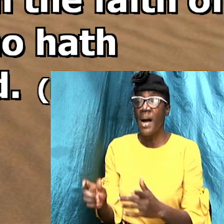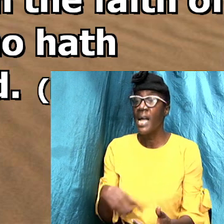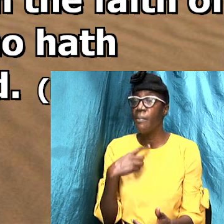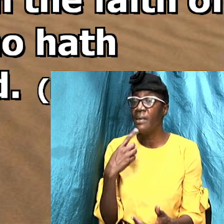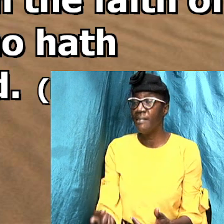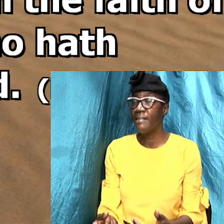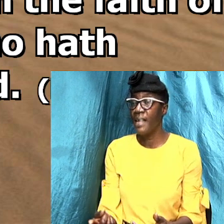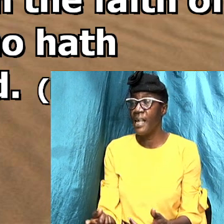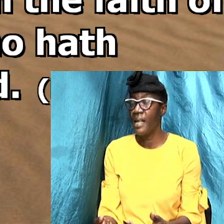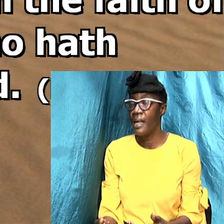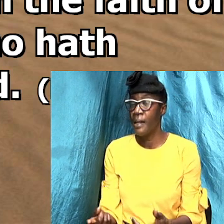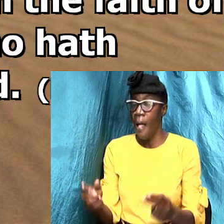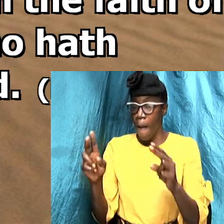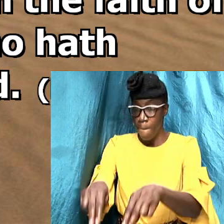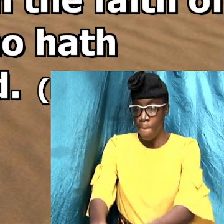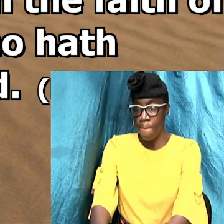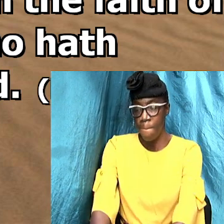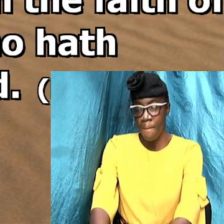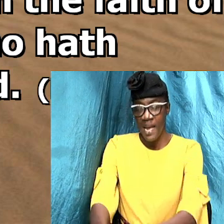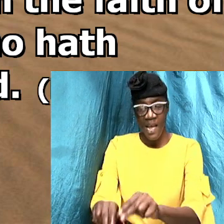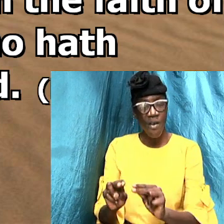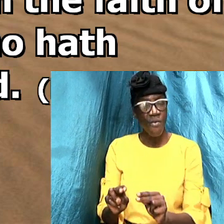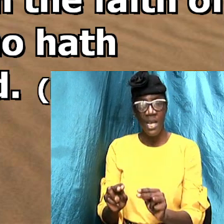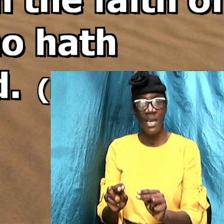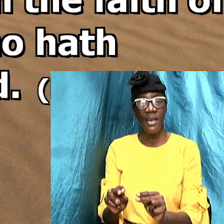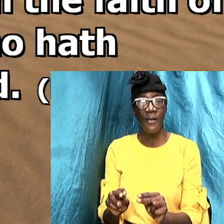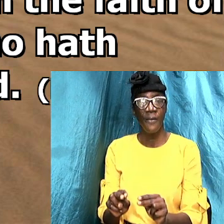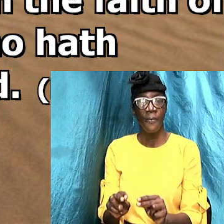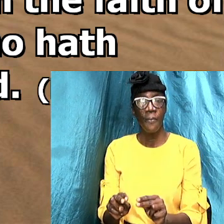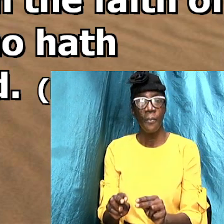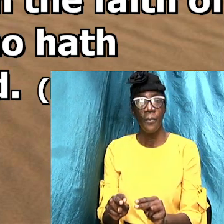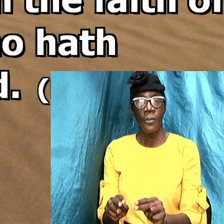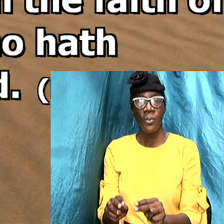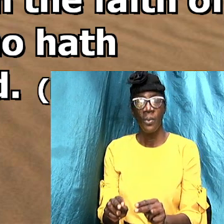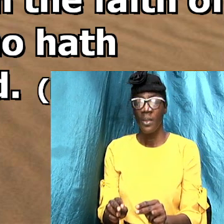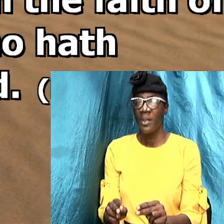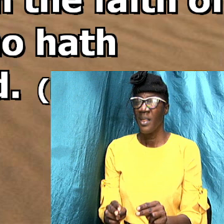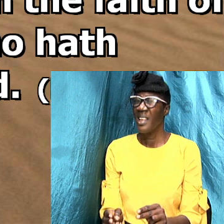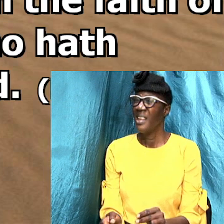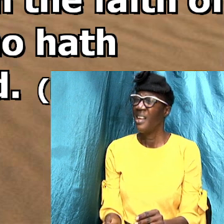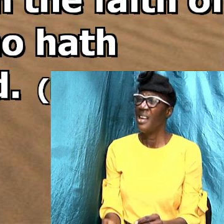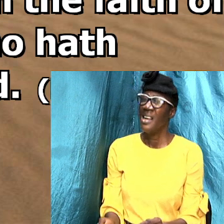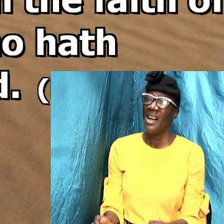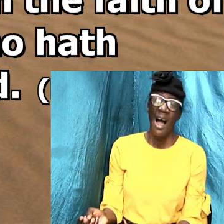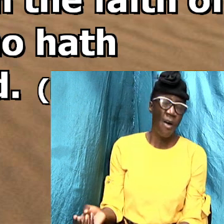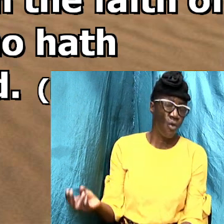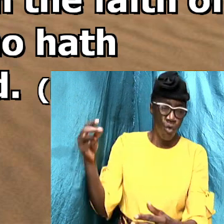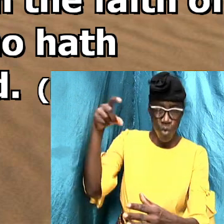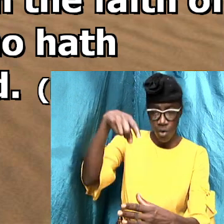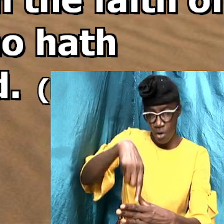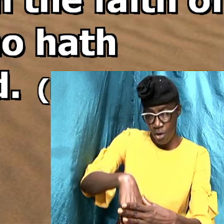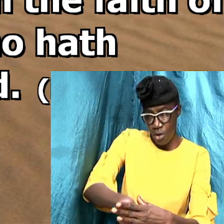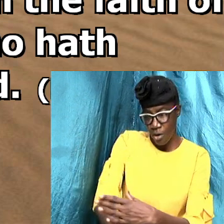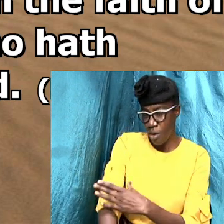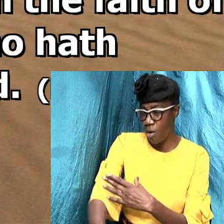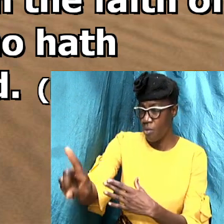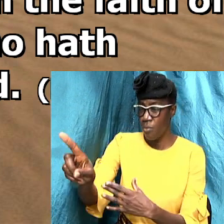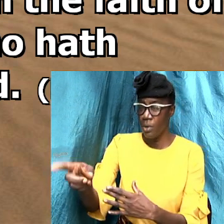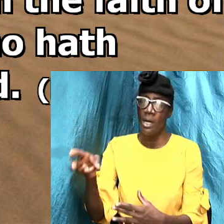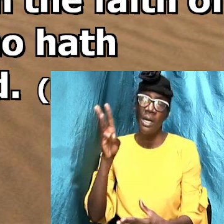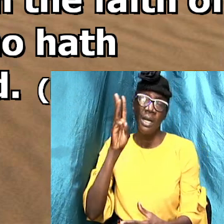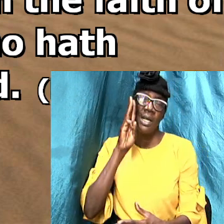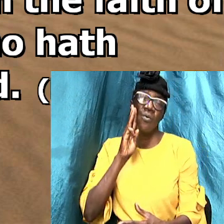buried with him in baptism the action of being immersed in water pictures